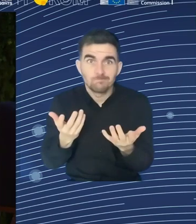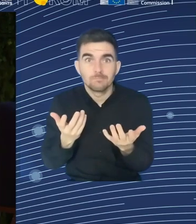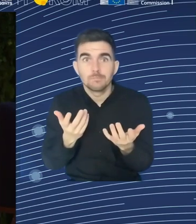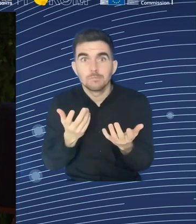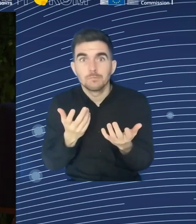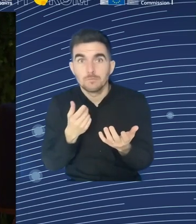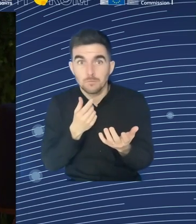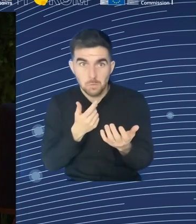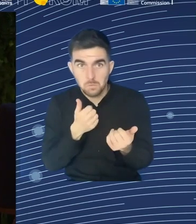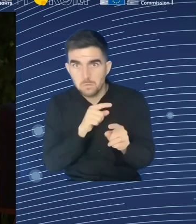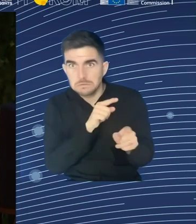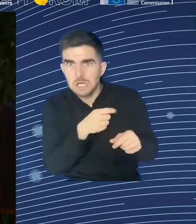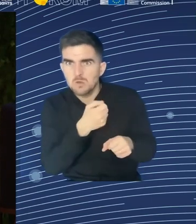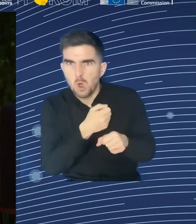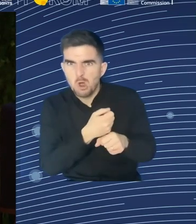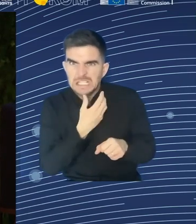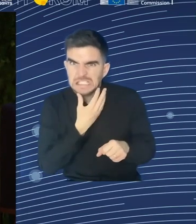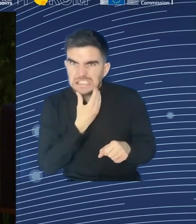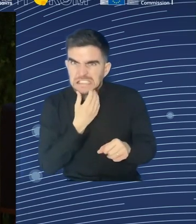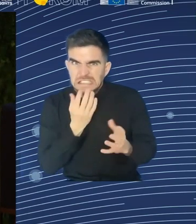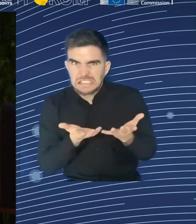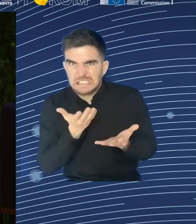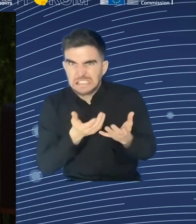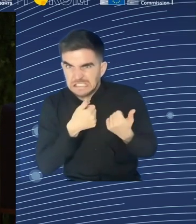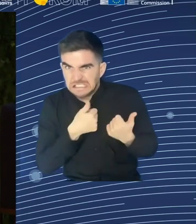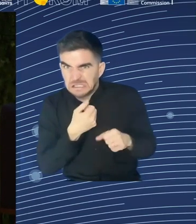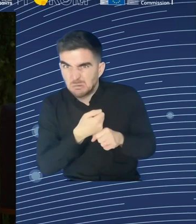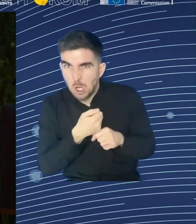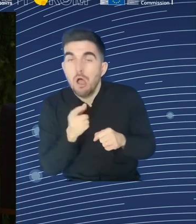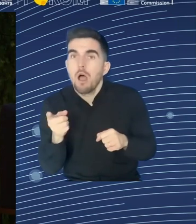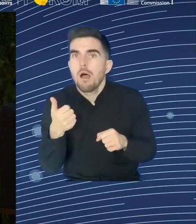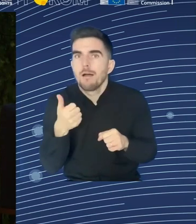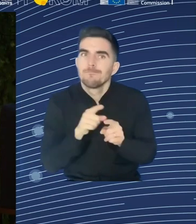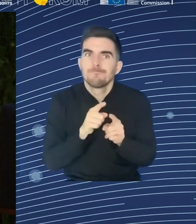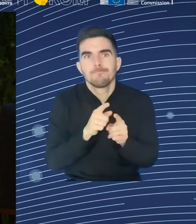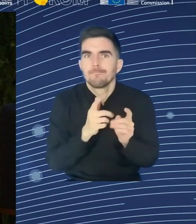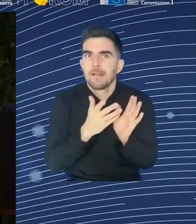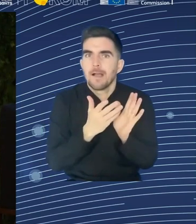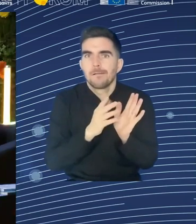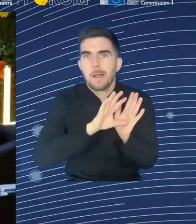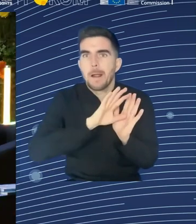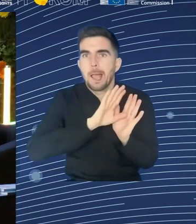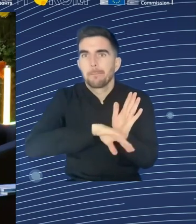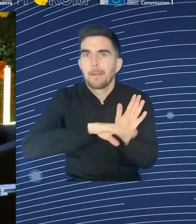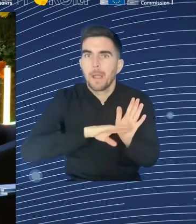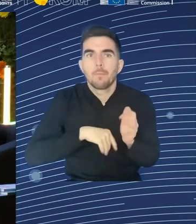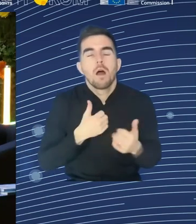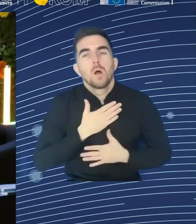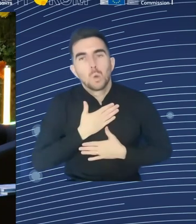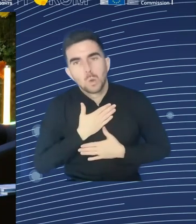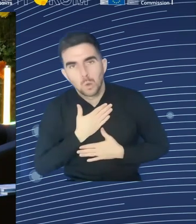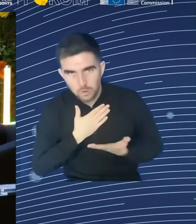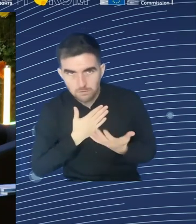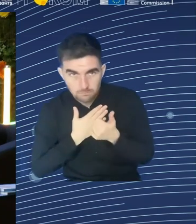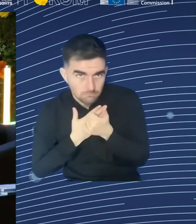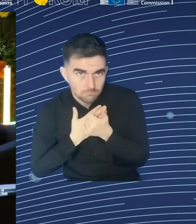out as a result. So particularly the low-skilled that are at greater risk of losing their jobs. And it will